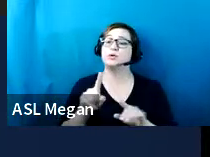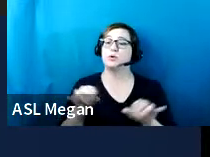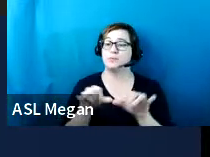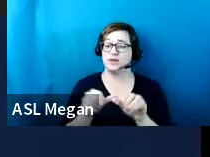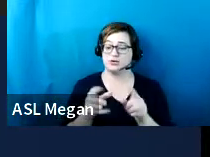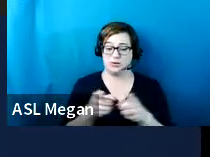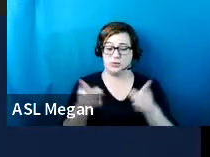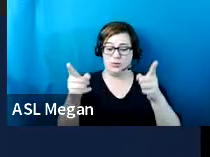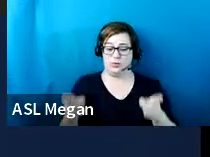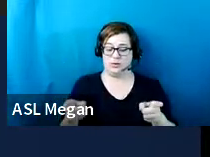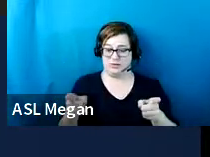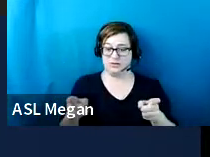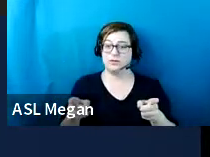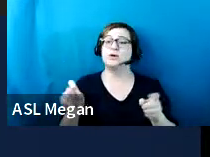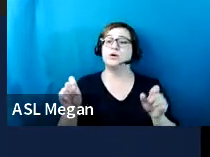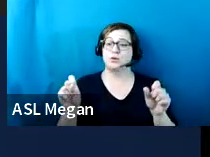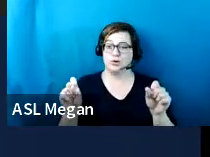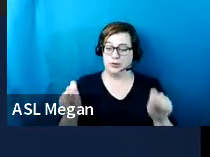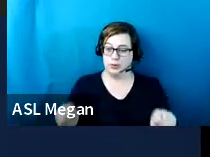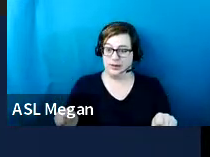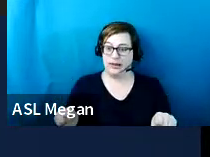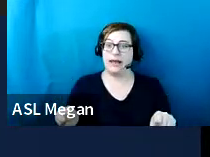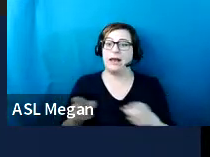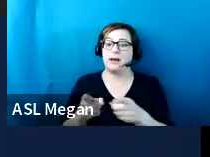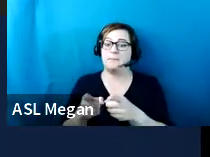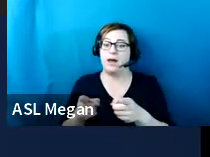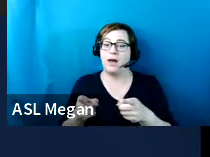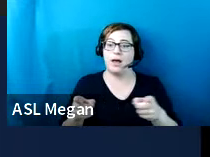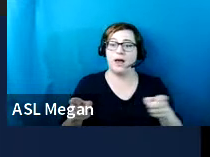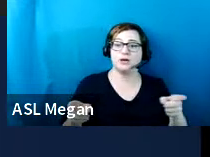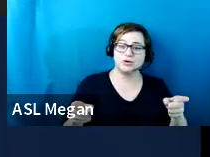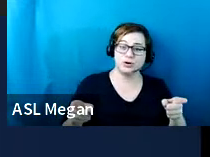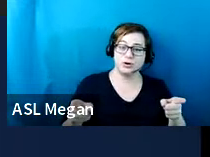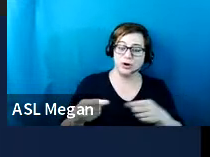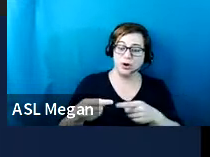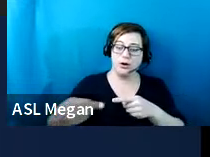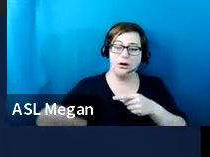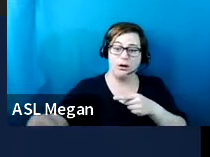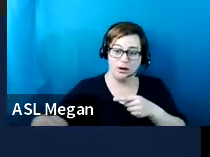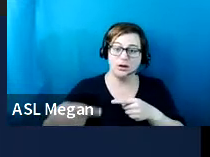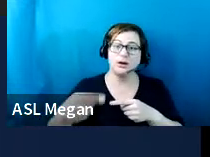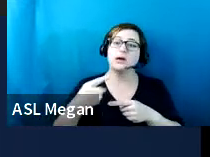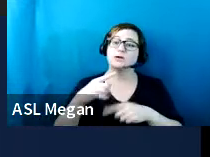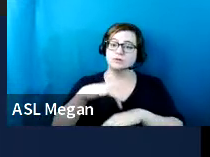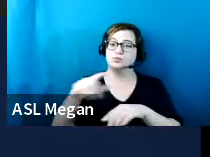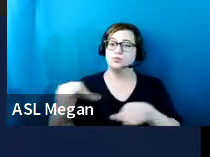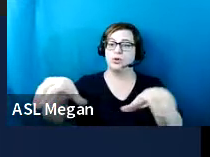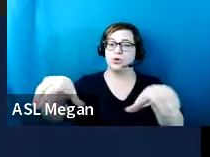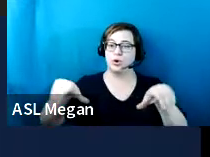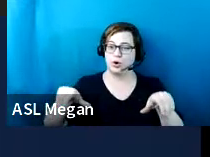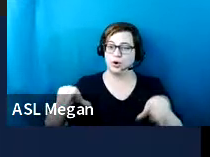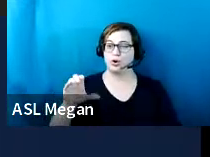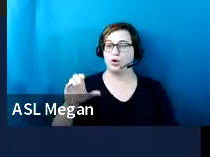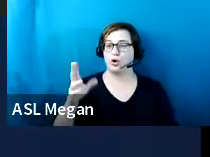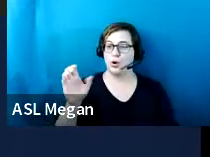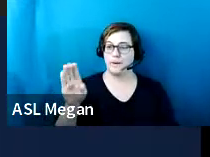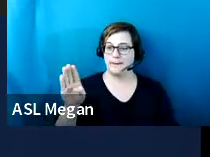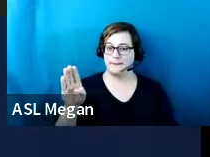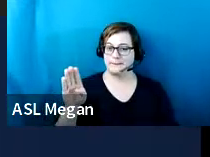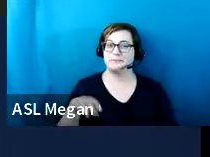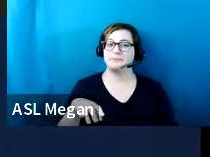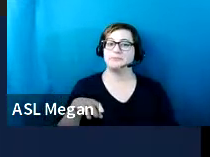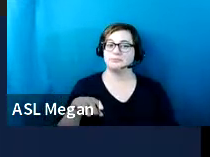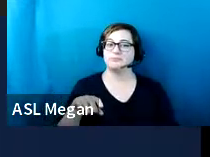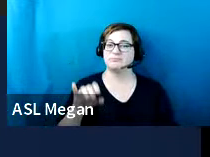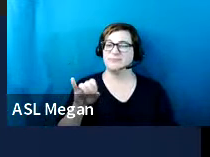space, you are allowed to go all the way up to the curb. If we're talking about one of the spaces that's at the